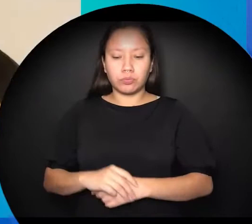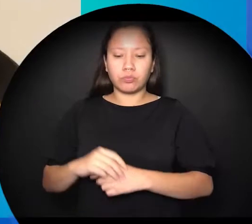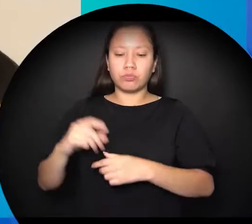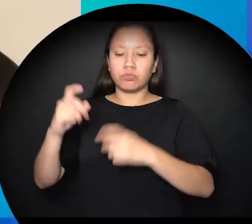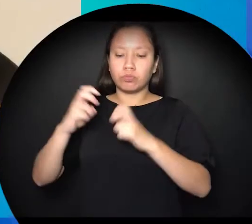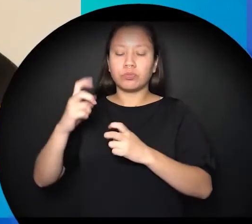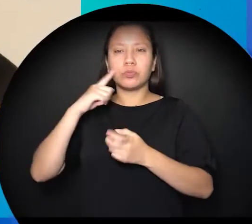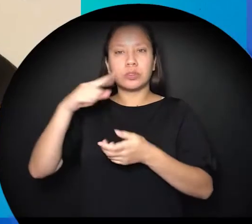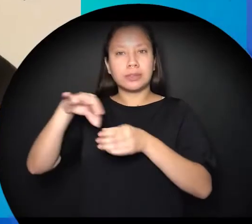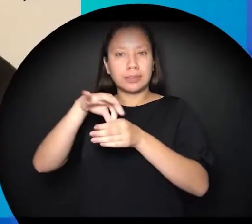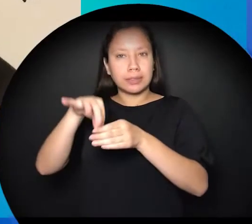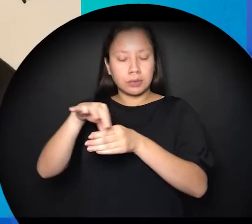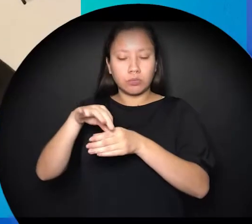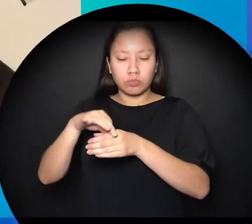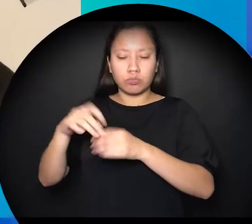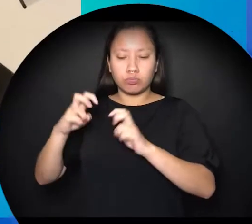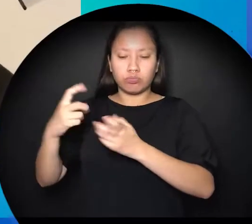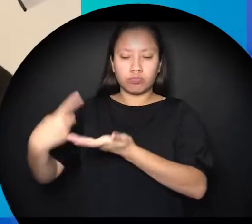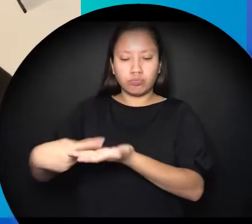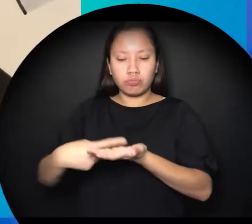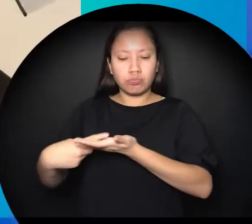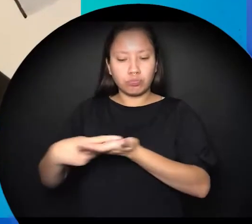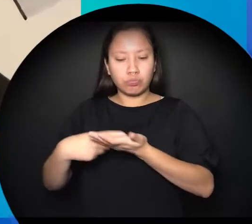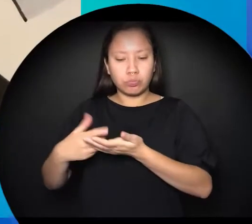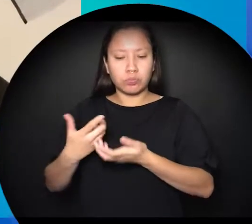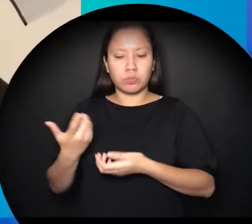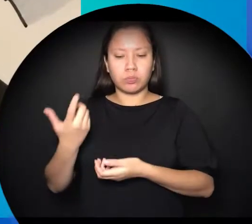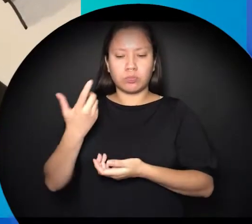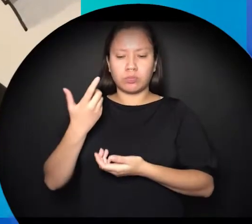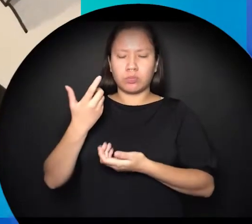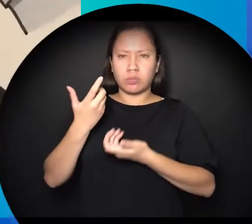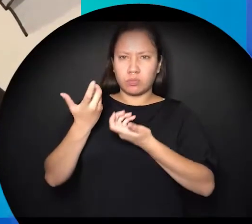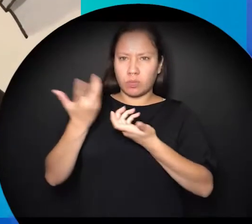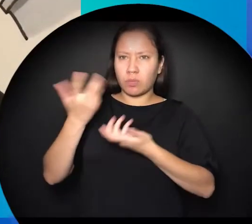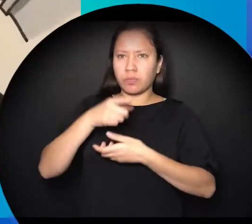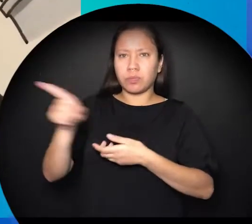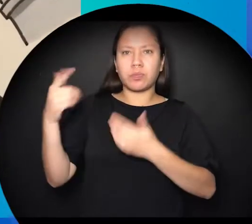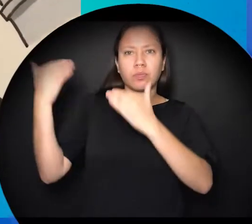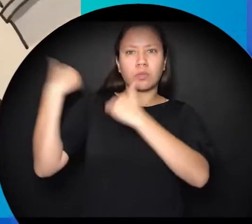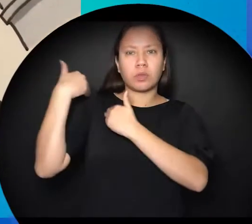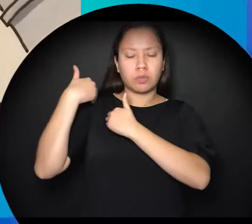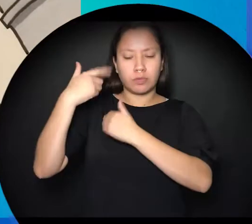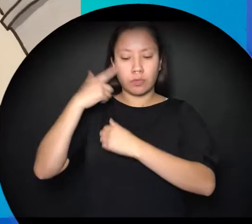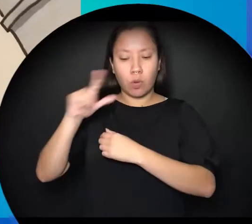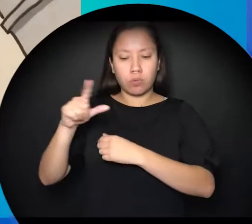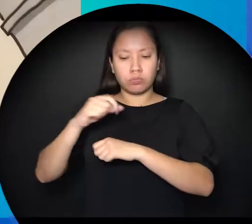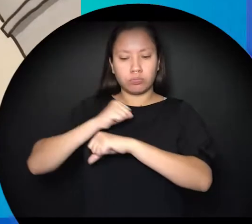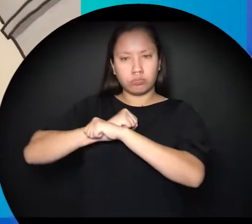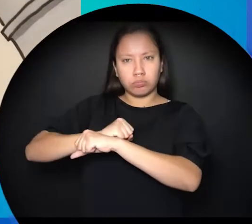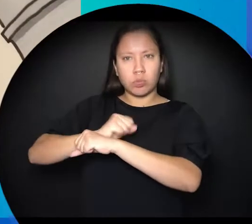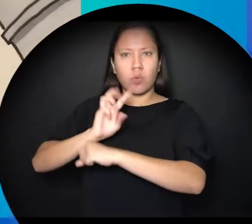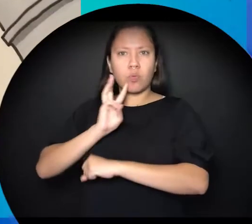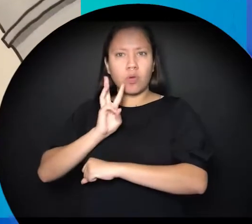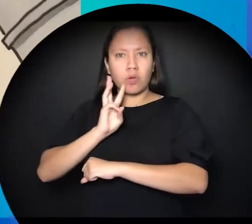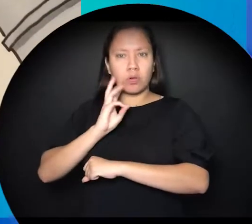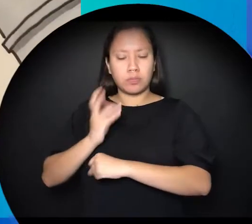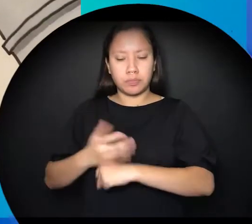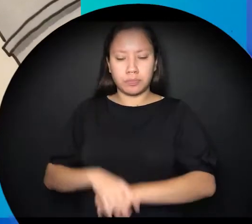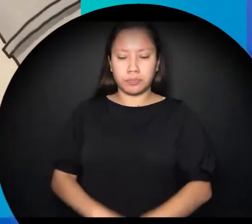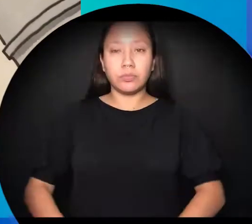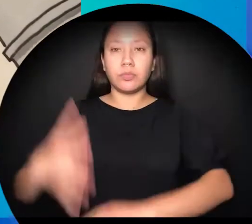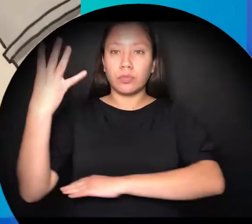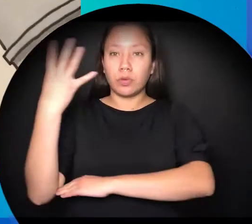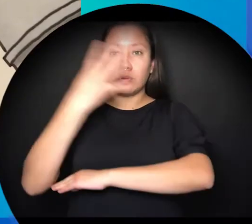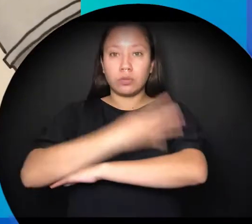like an arrow his words pierced Nukomis's heart she looked around she saw how